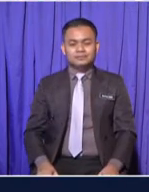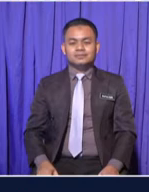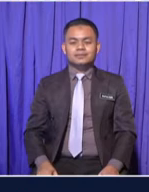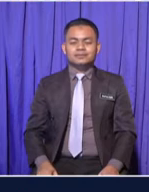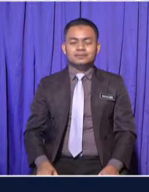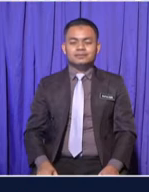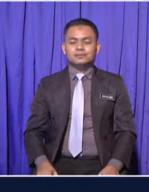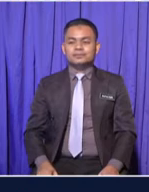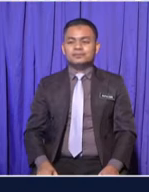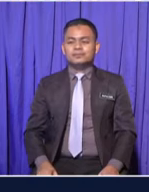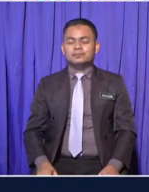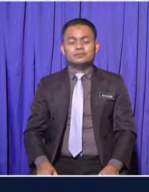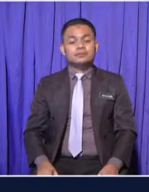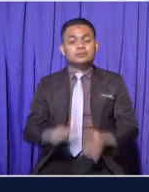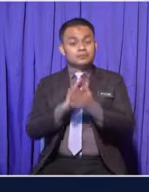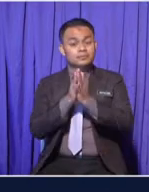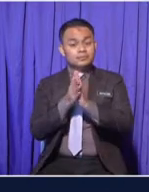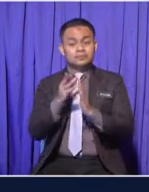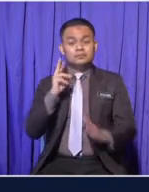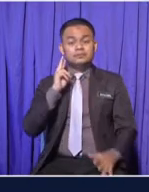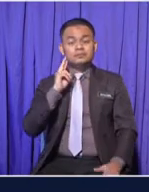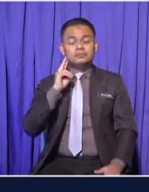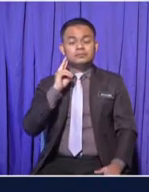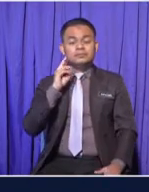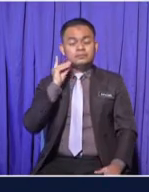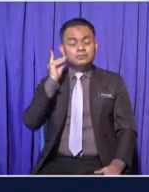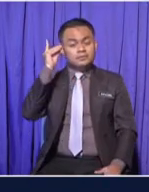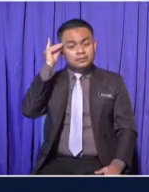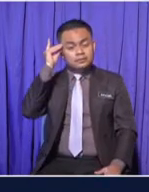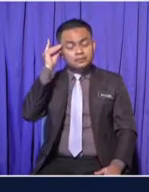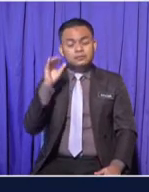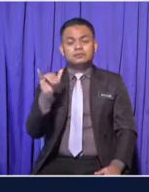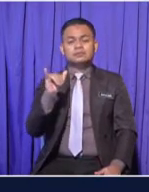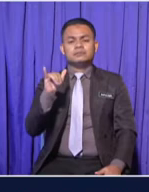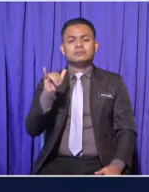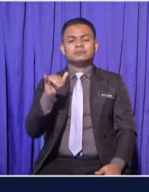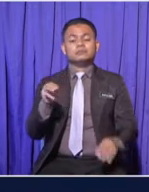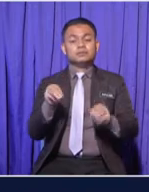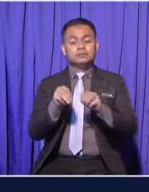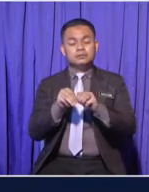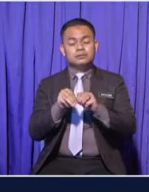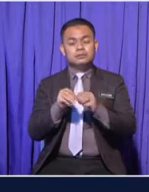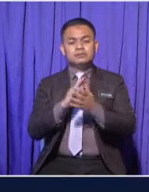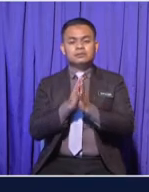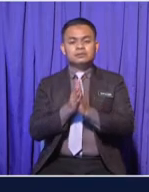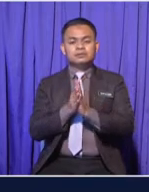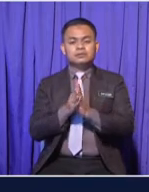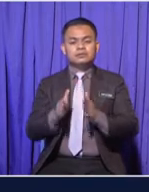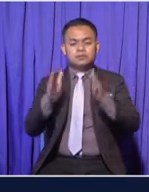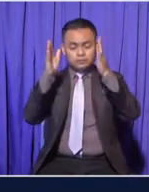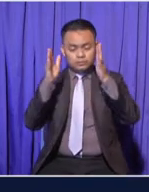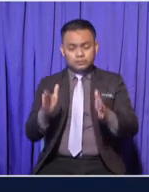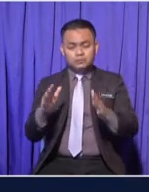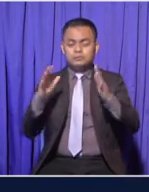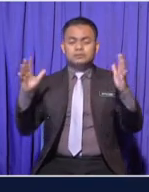Being an adult is also called being a grown up There are lots